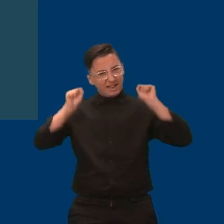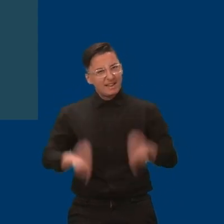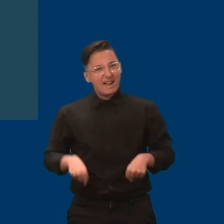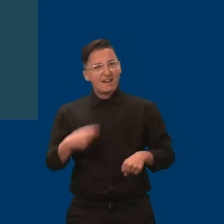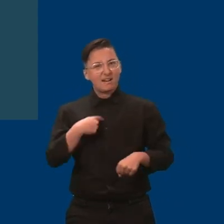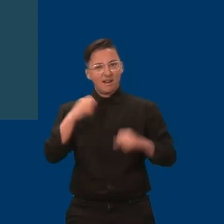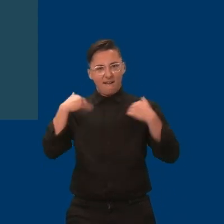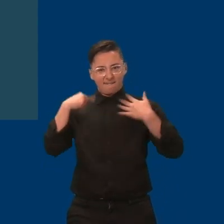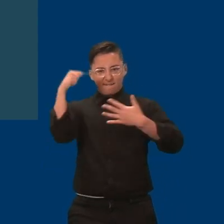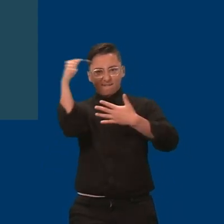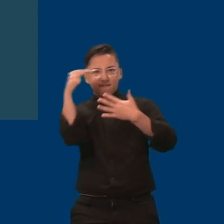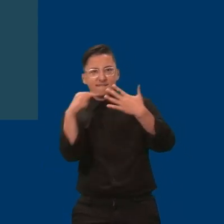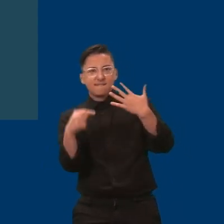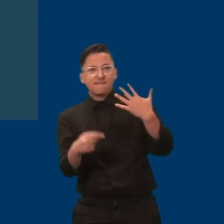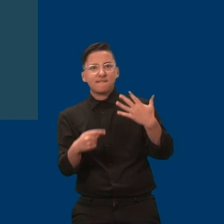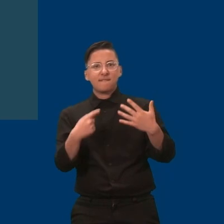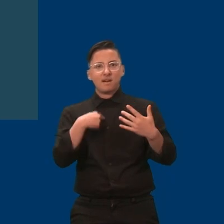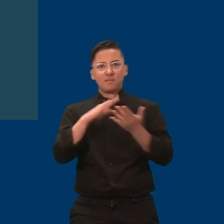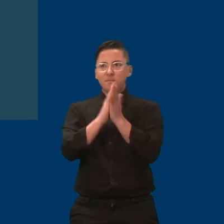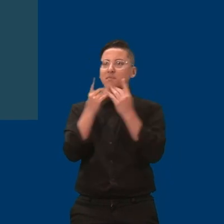am a lifelong learner.